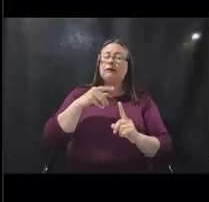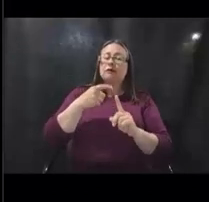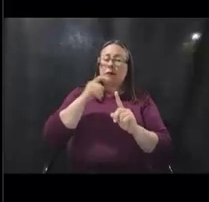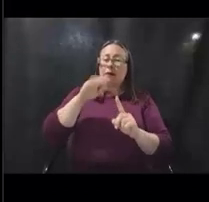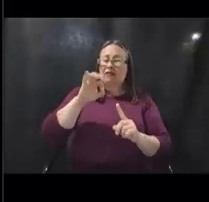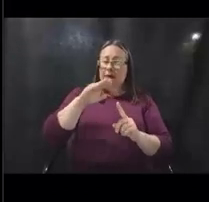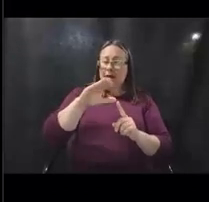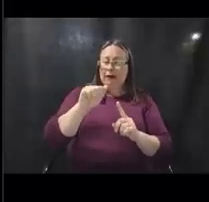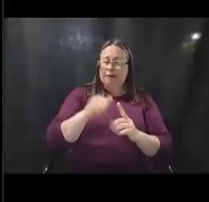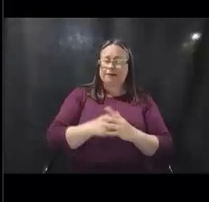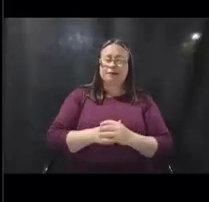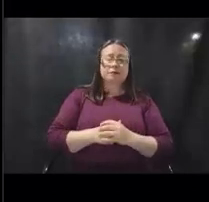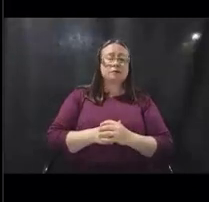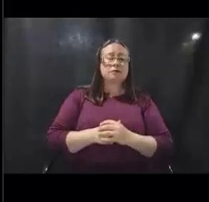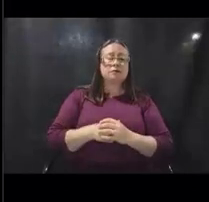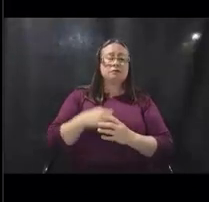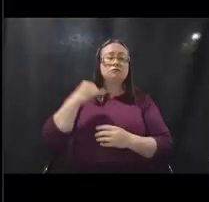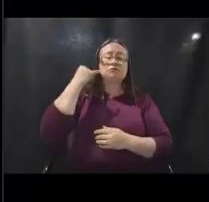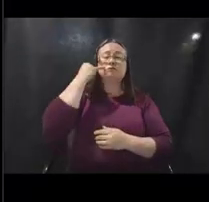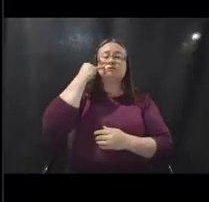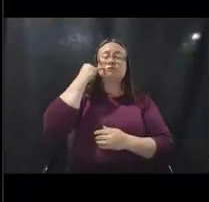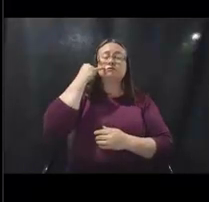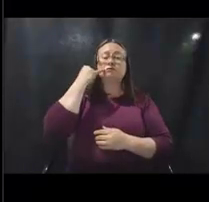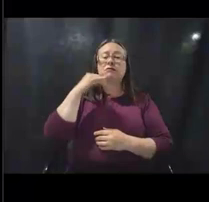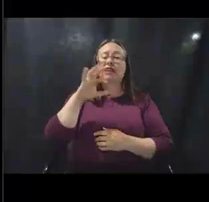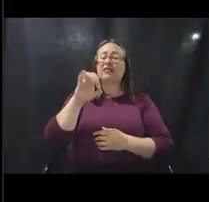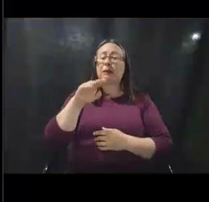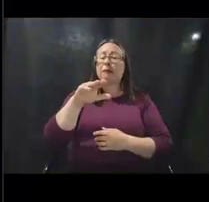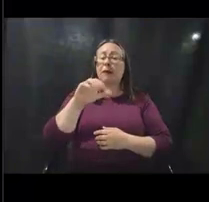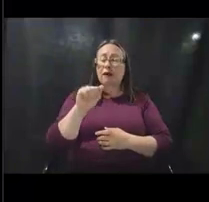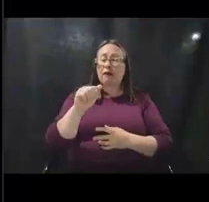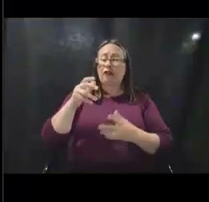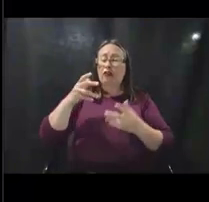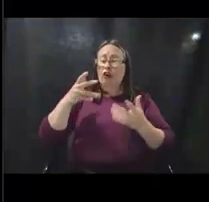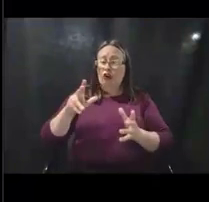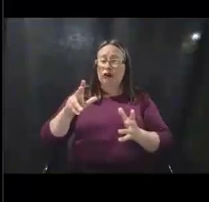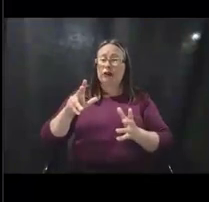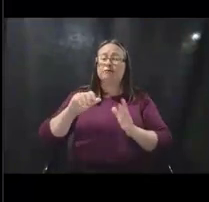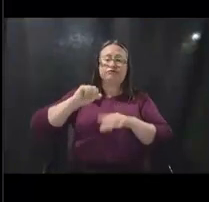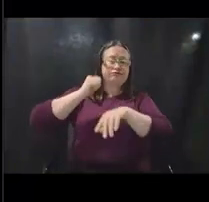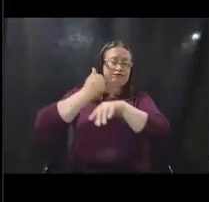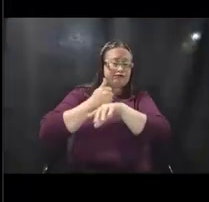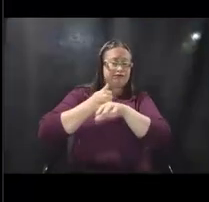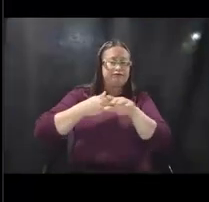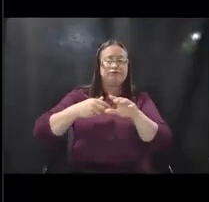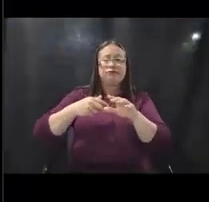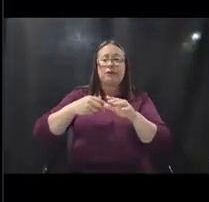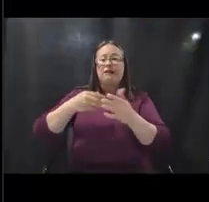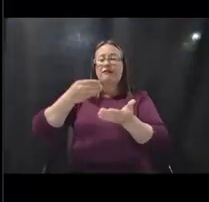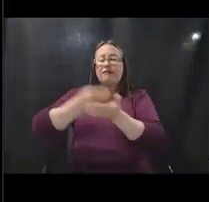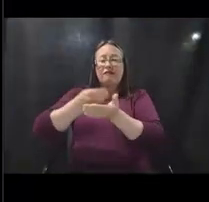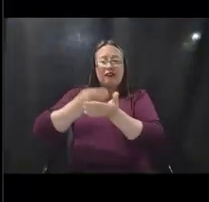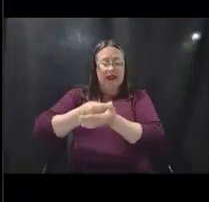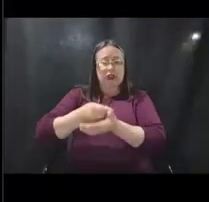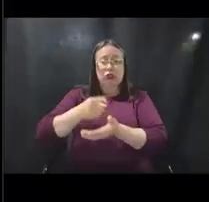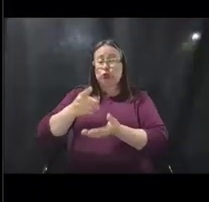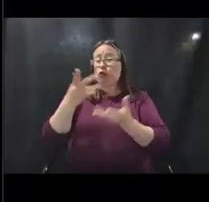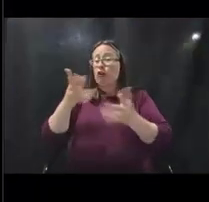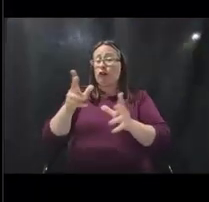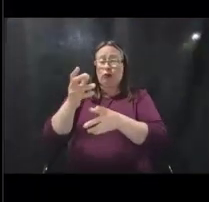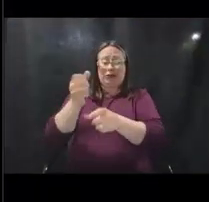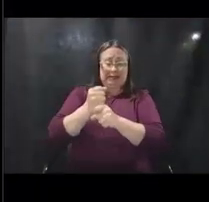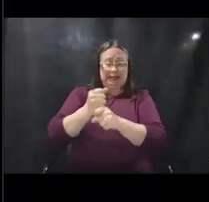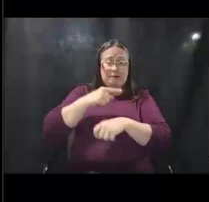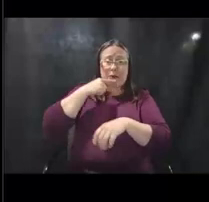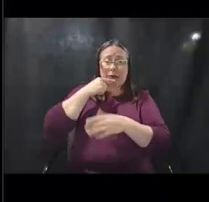So, if FEMA has already obligated funding for vaccination work, meaning you have already received public